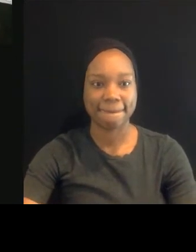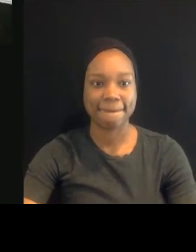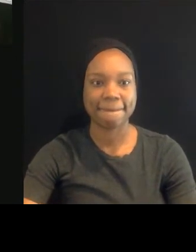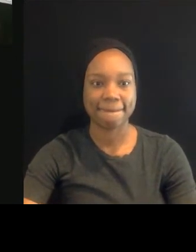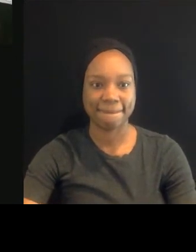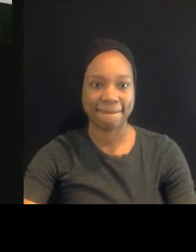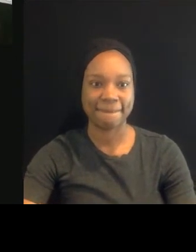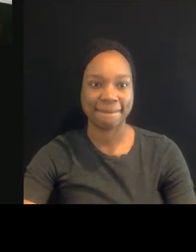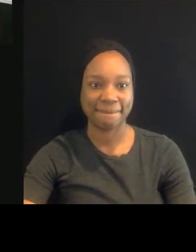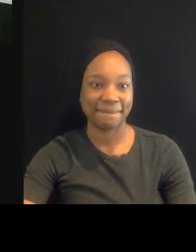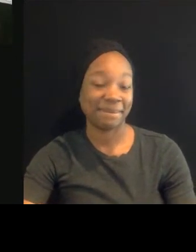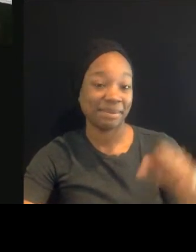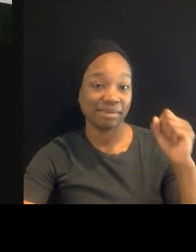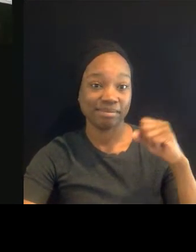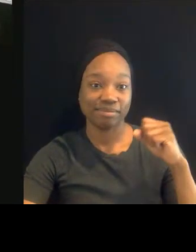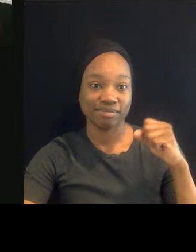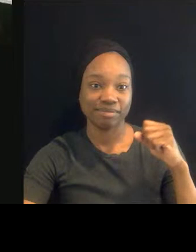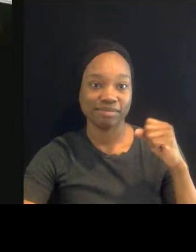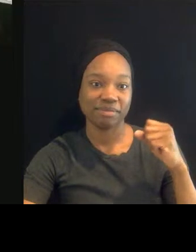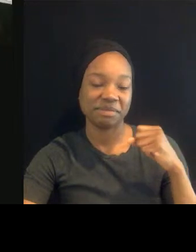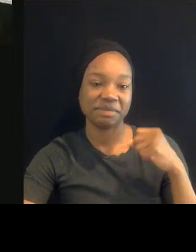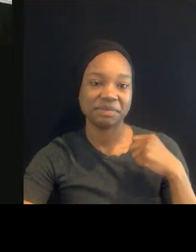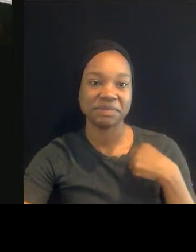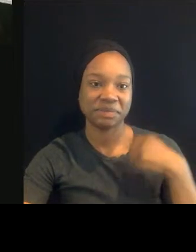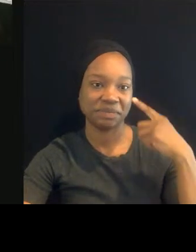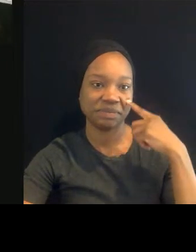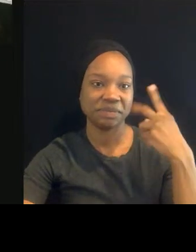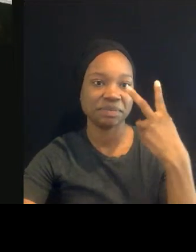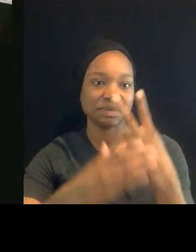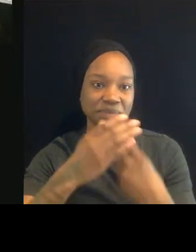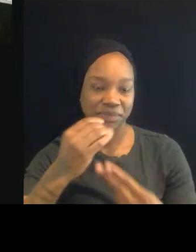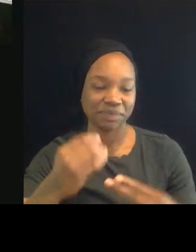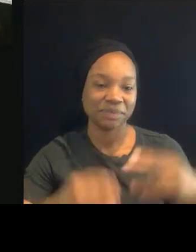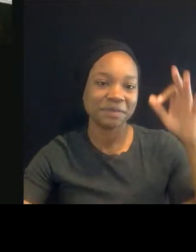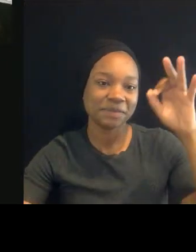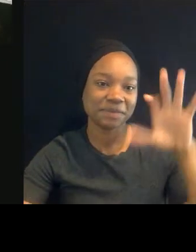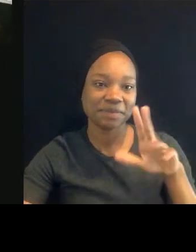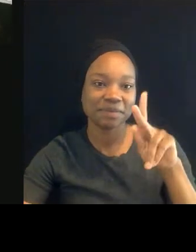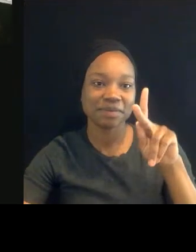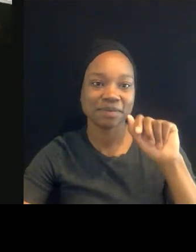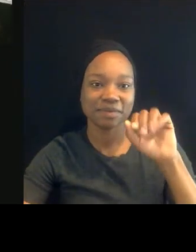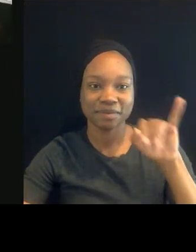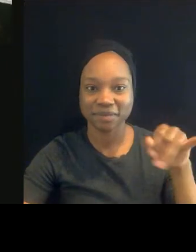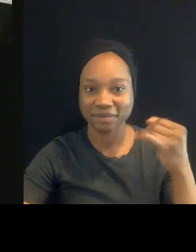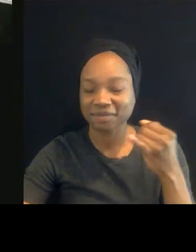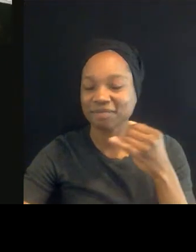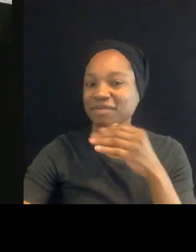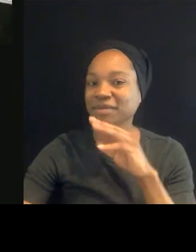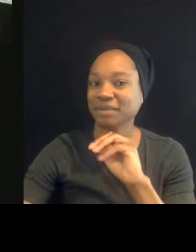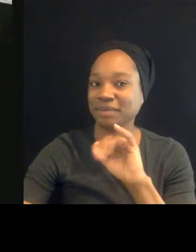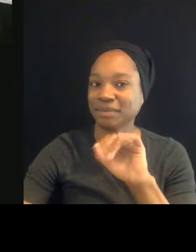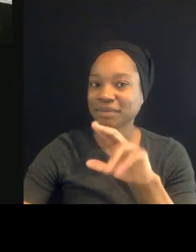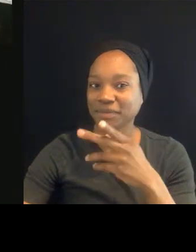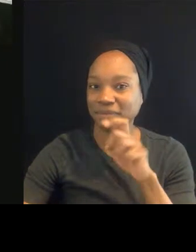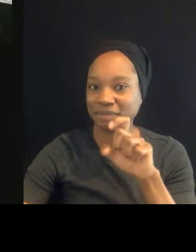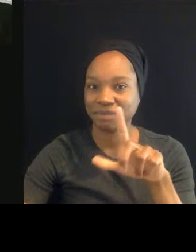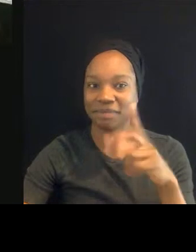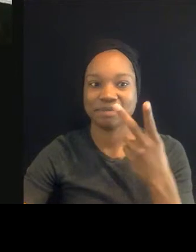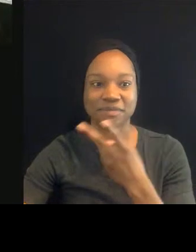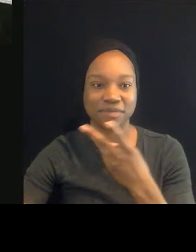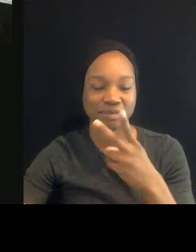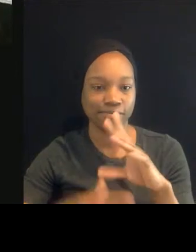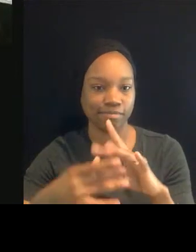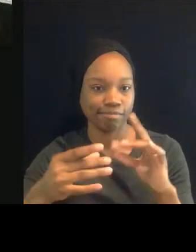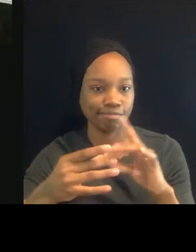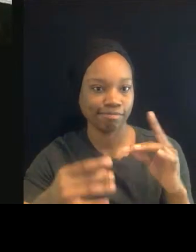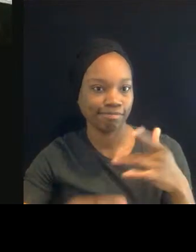say there's a combination of what Pastor Taji was saying and also what Michael was saying. Like, there's a dynamic. I can't say that in this last year, any of us